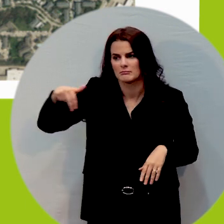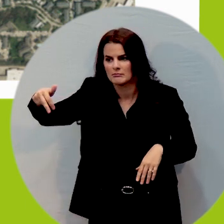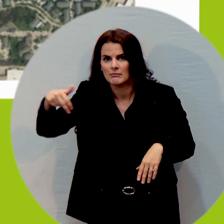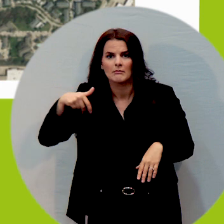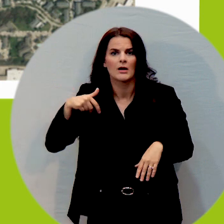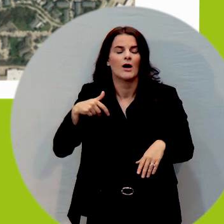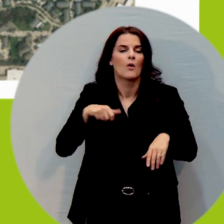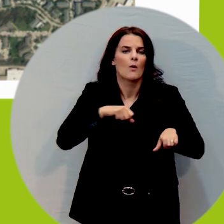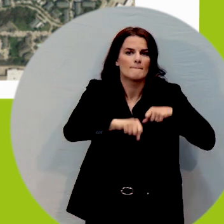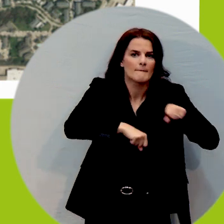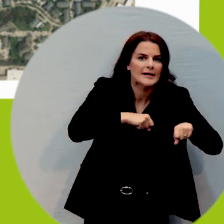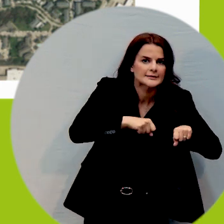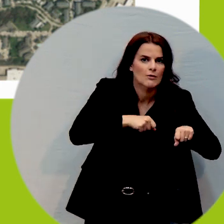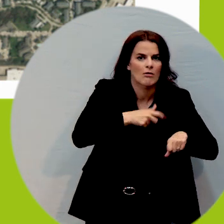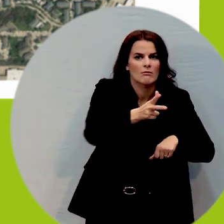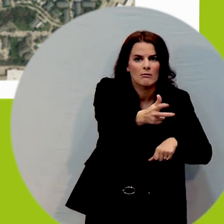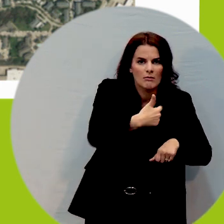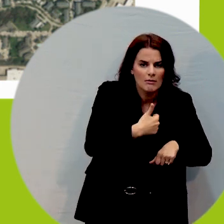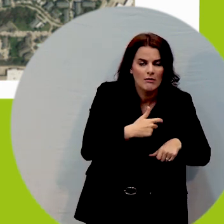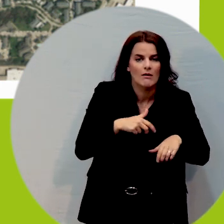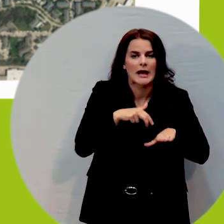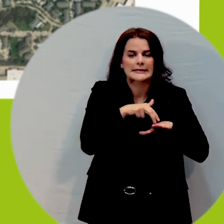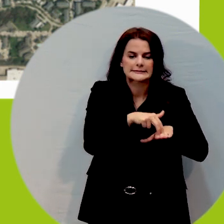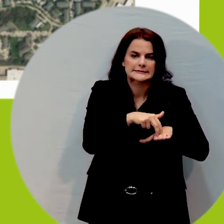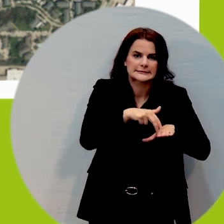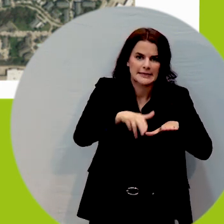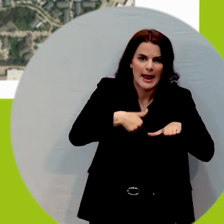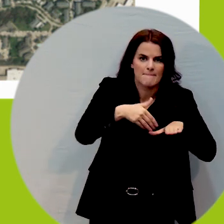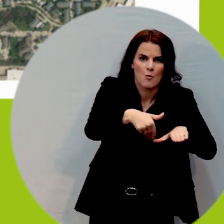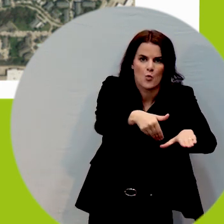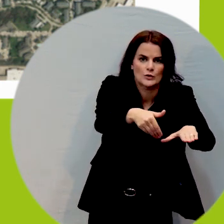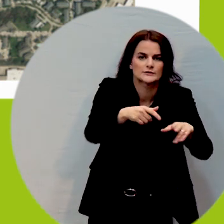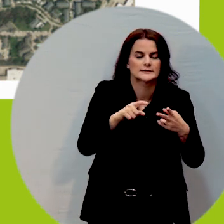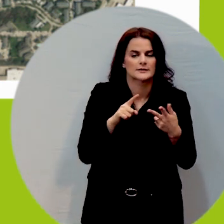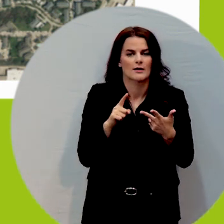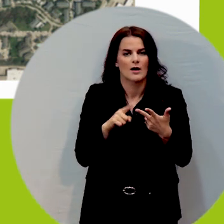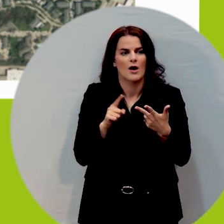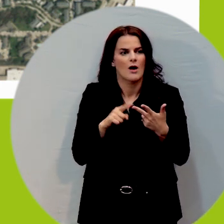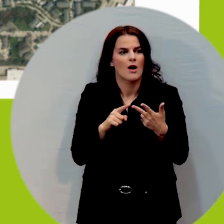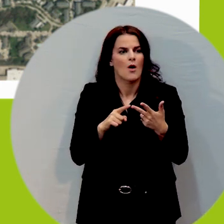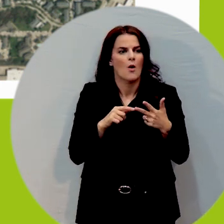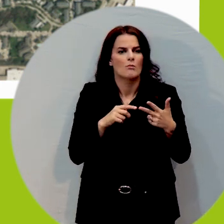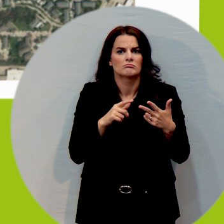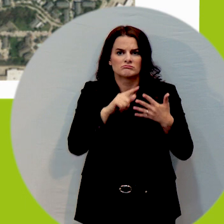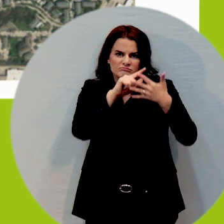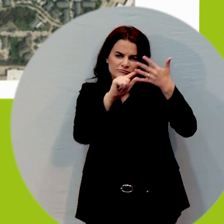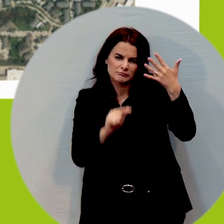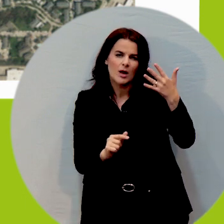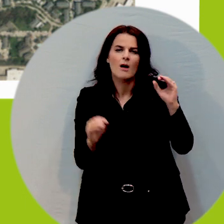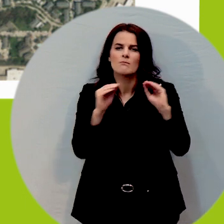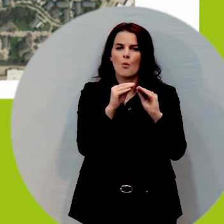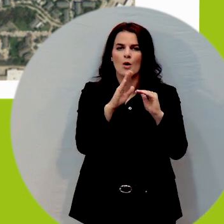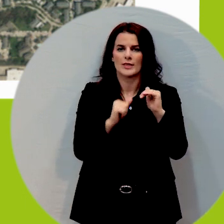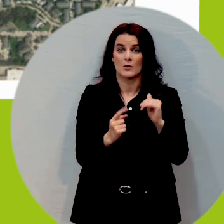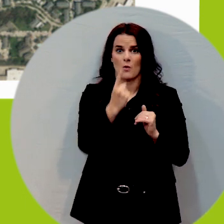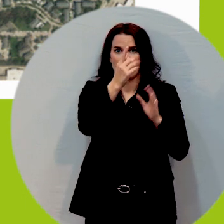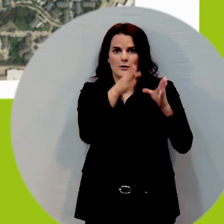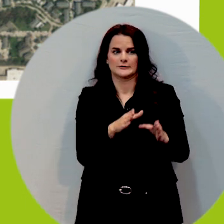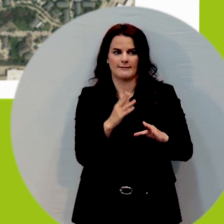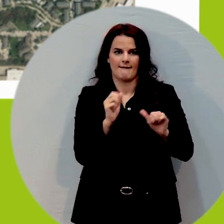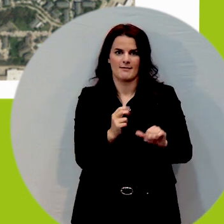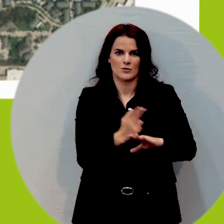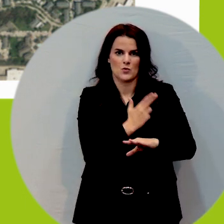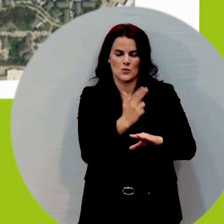bicycles, skateboards, walking pedestrians. There's more than one user there and also for routes